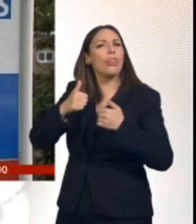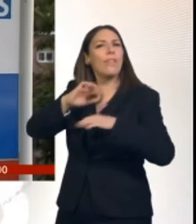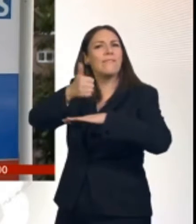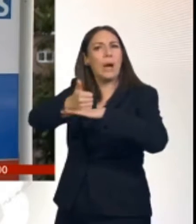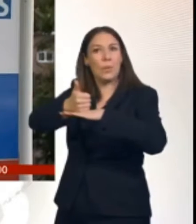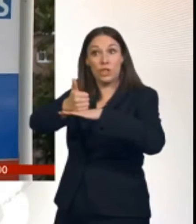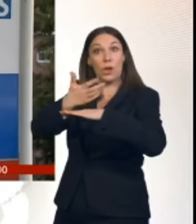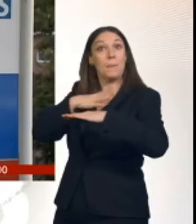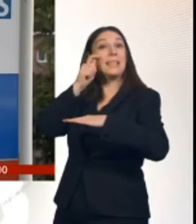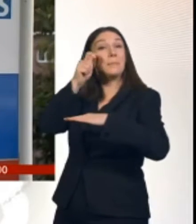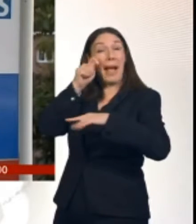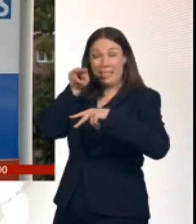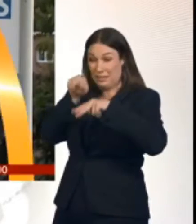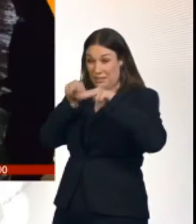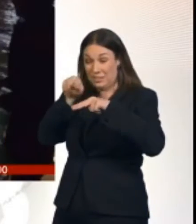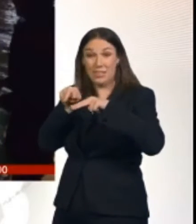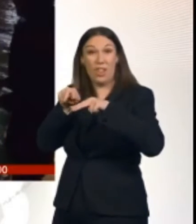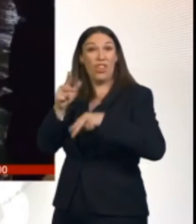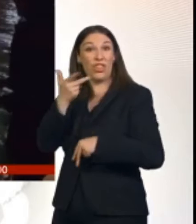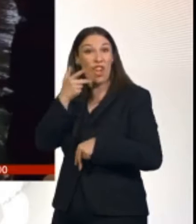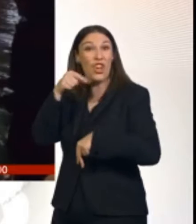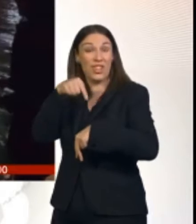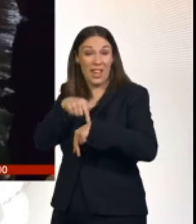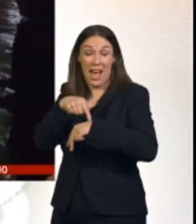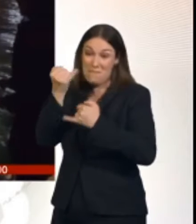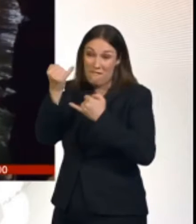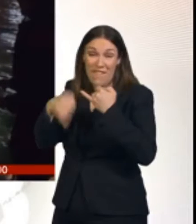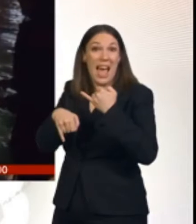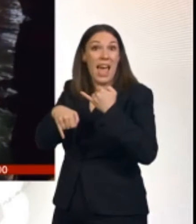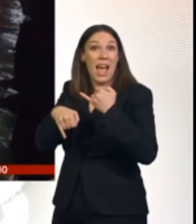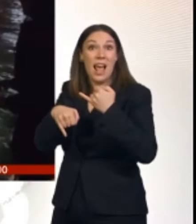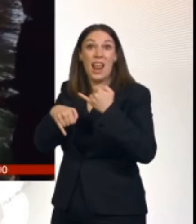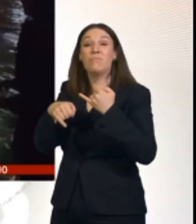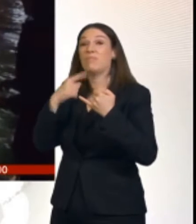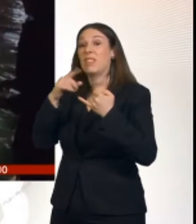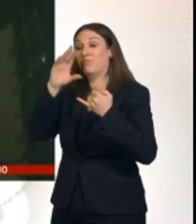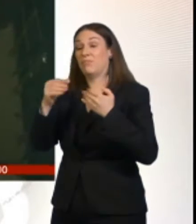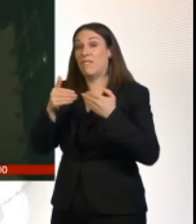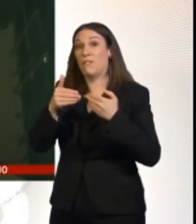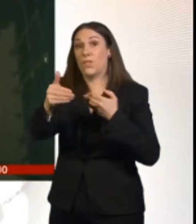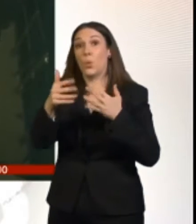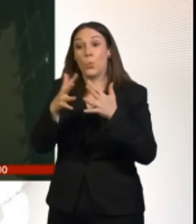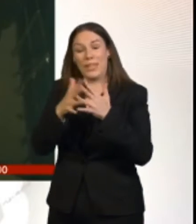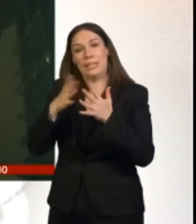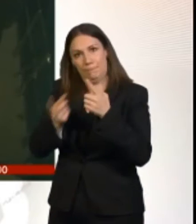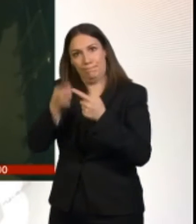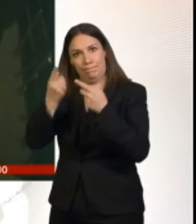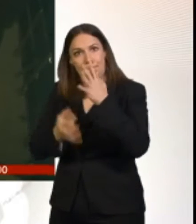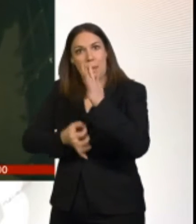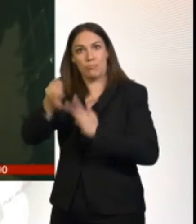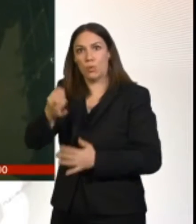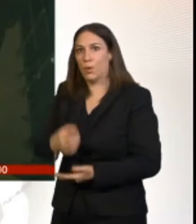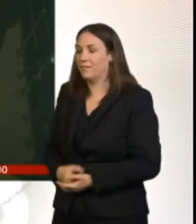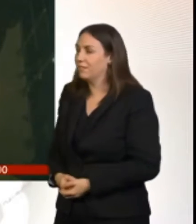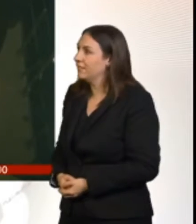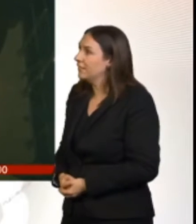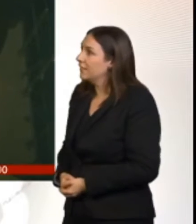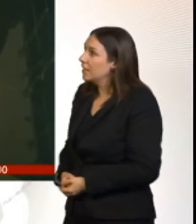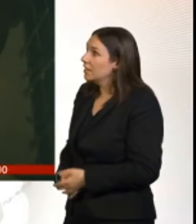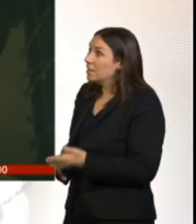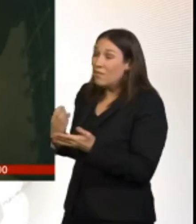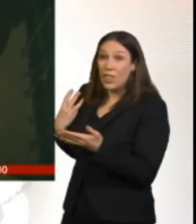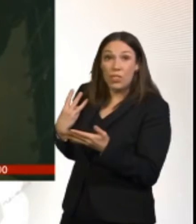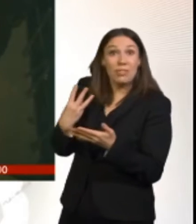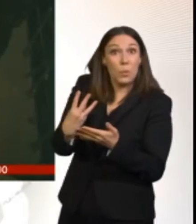weeks to improve. More than 100 migrants have crossed the Channel in small boats over the last three weeks alone. We'll be live